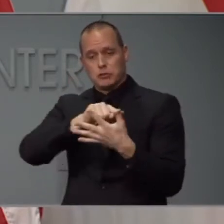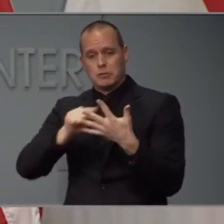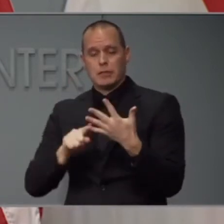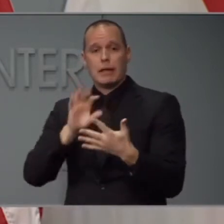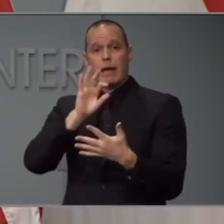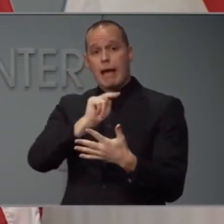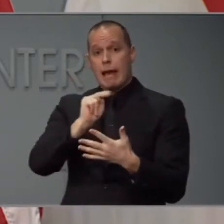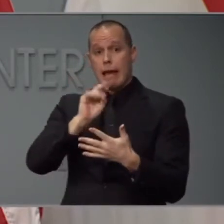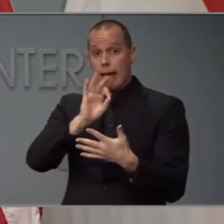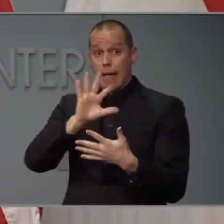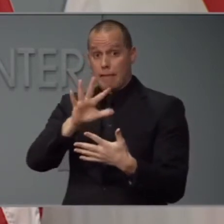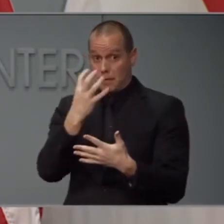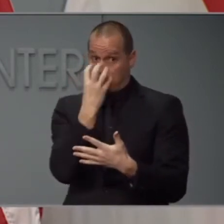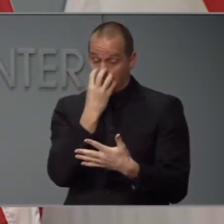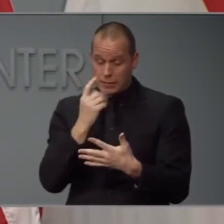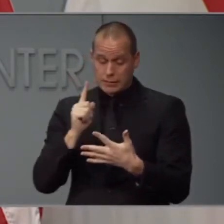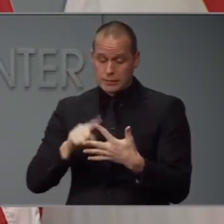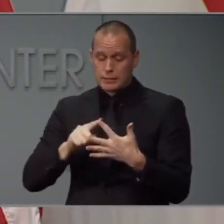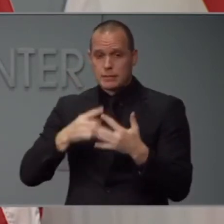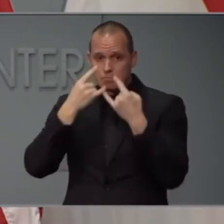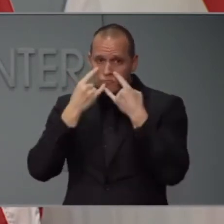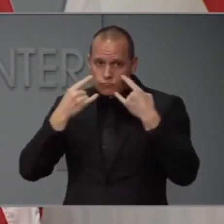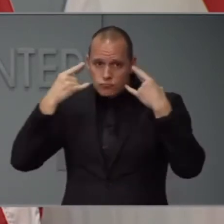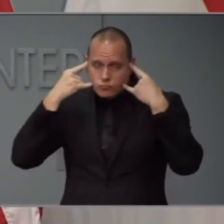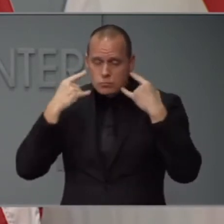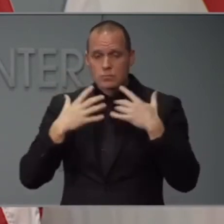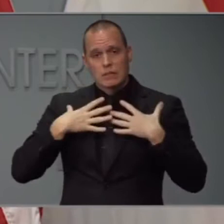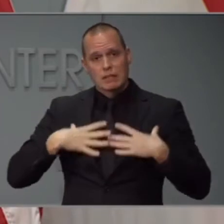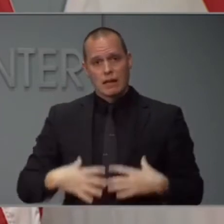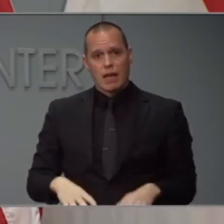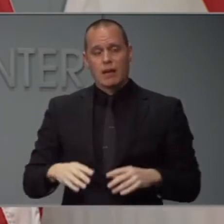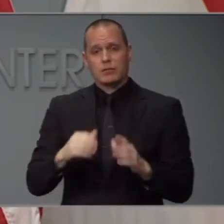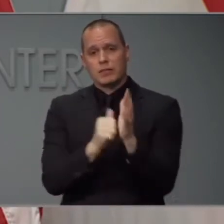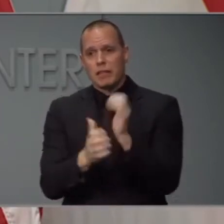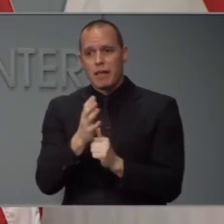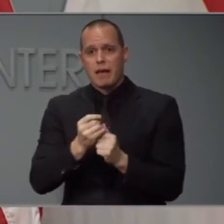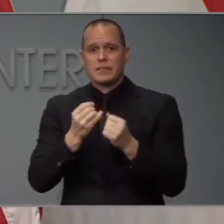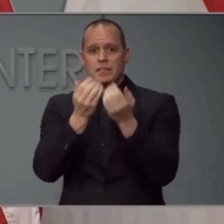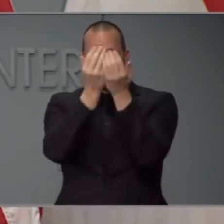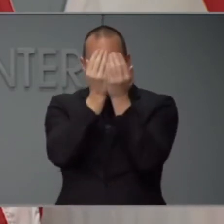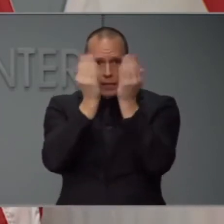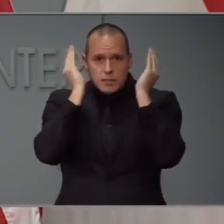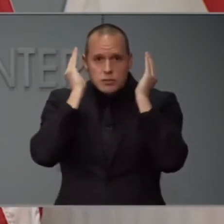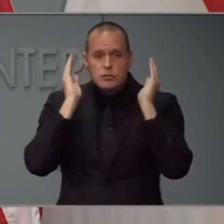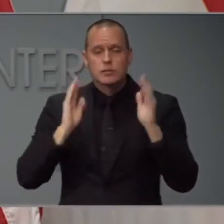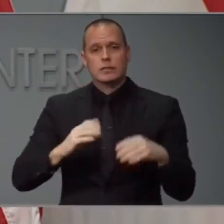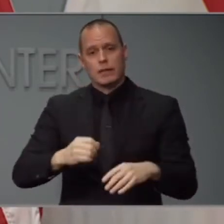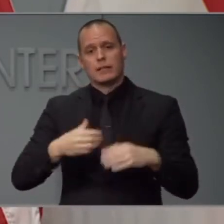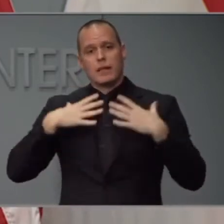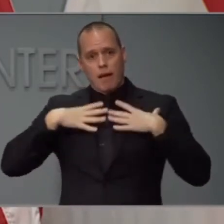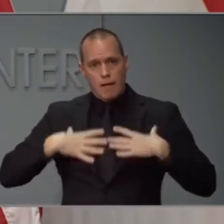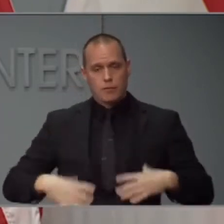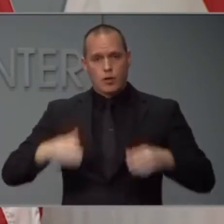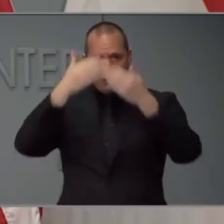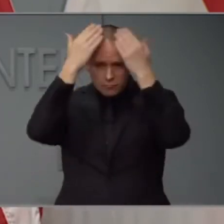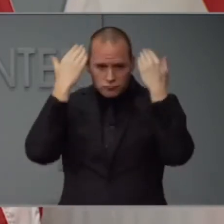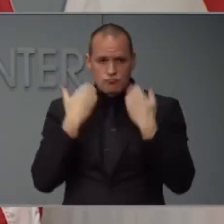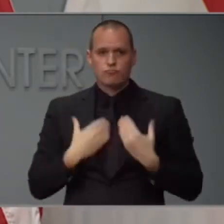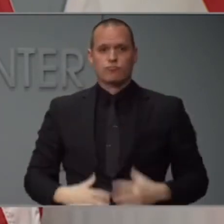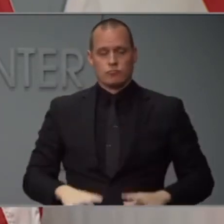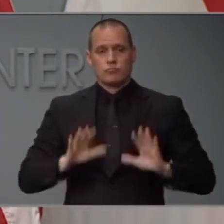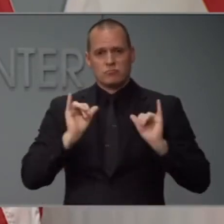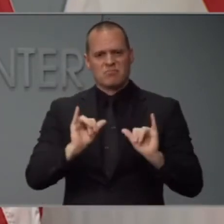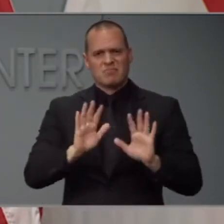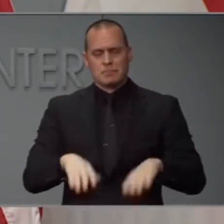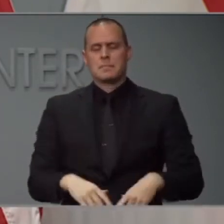N95 mask, procedure mask, gowns, gloves, face shields, and coveralls. In the first two